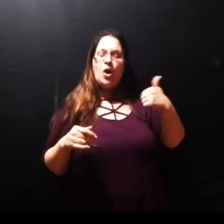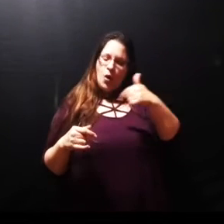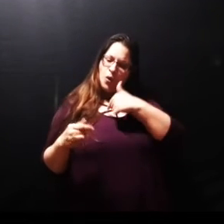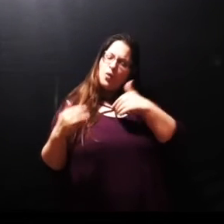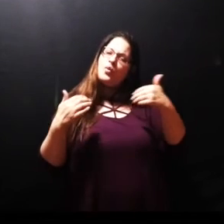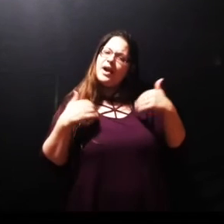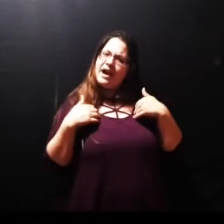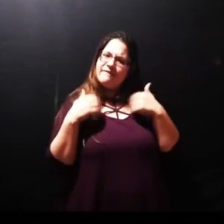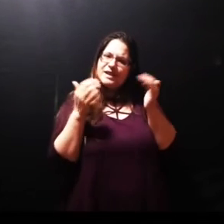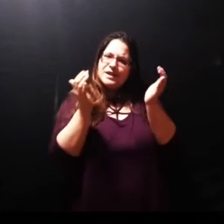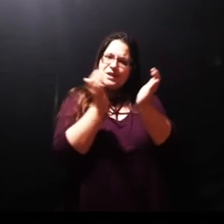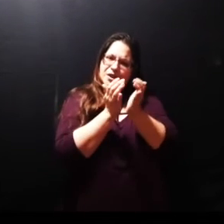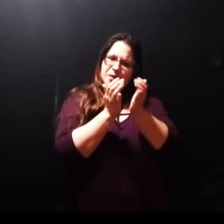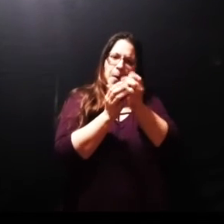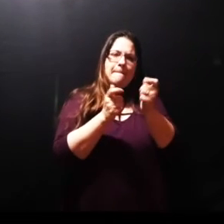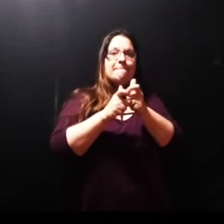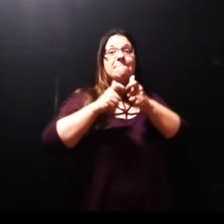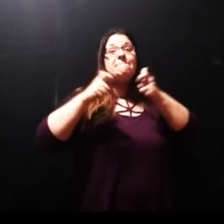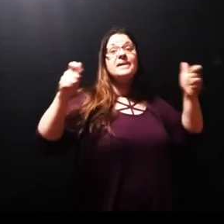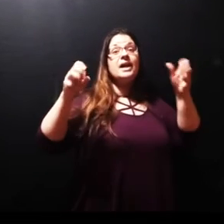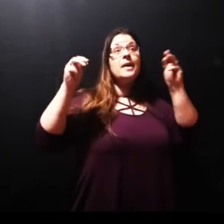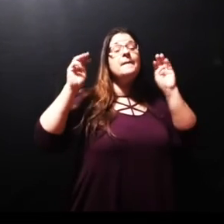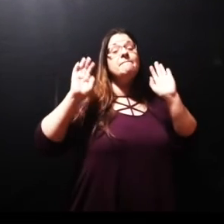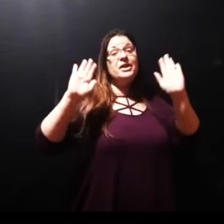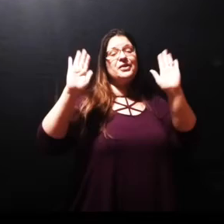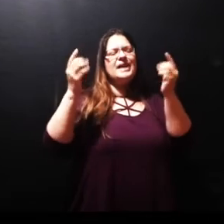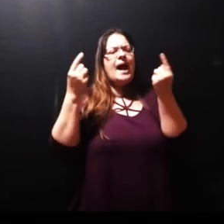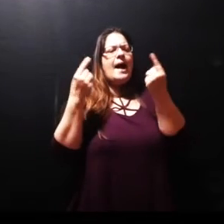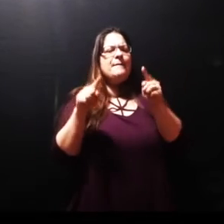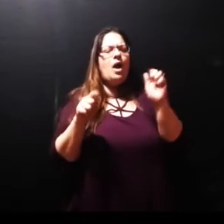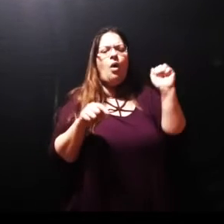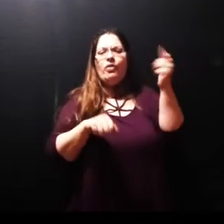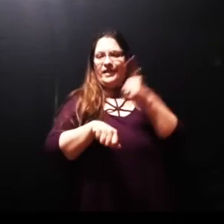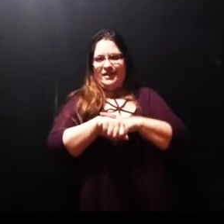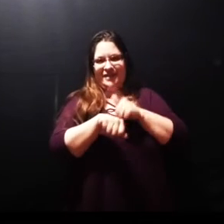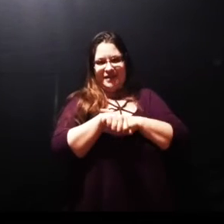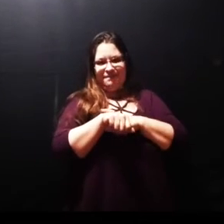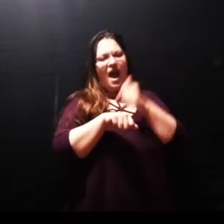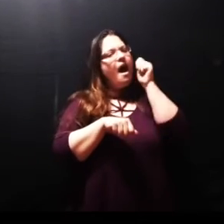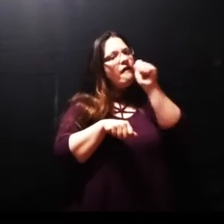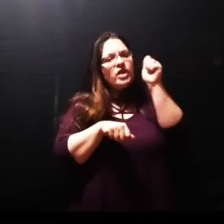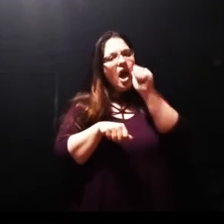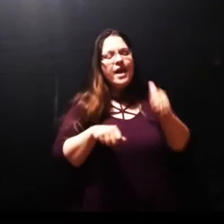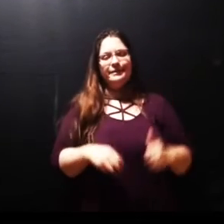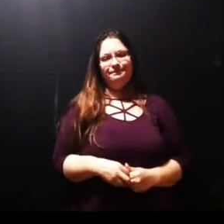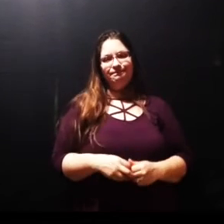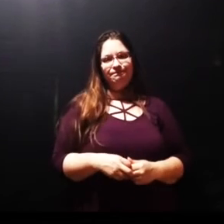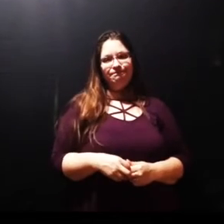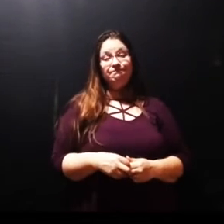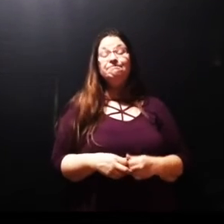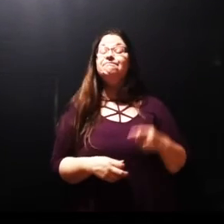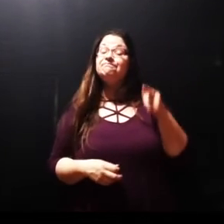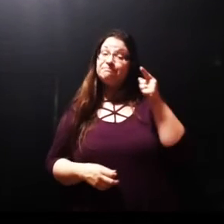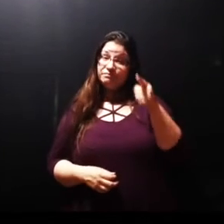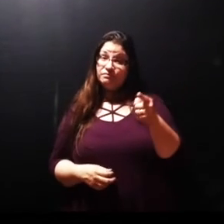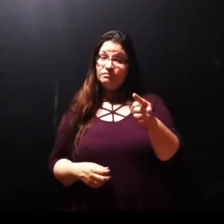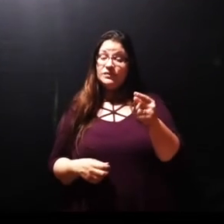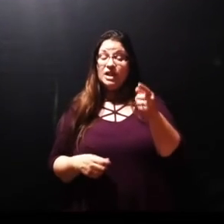and big miracles that happen around us all the time and every day this morning when you opened your eyes